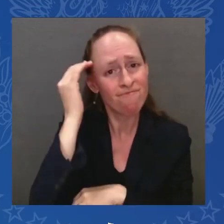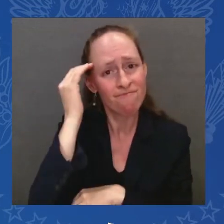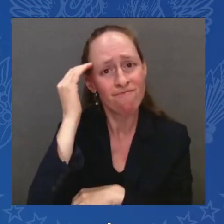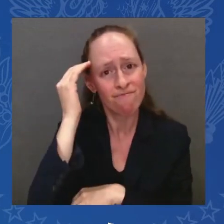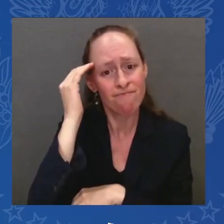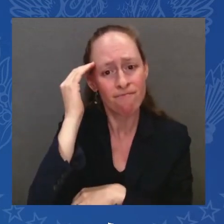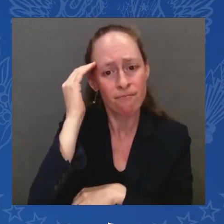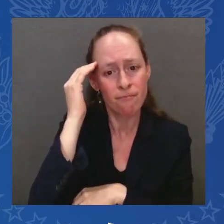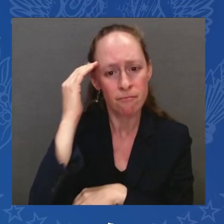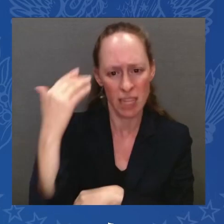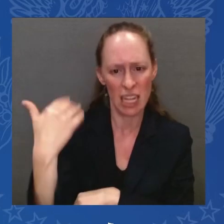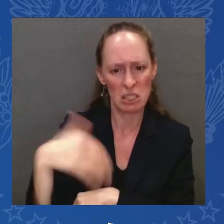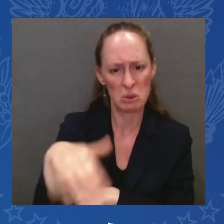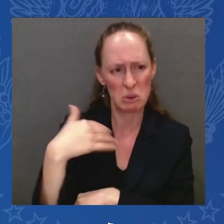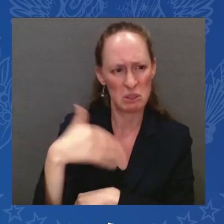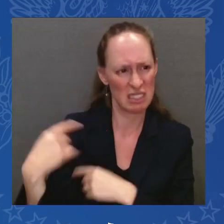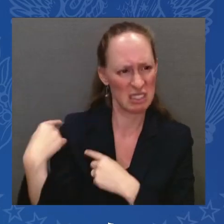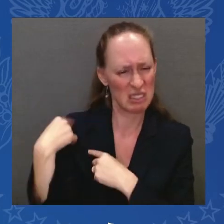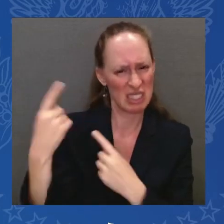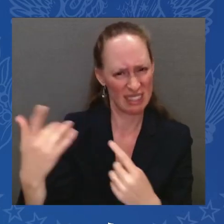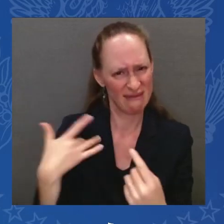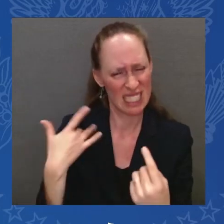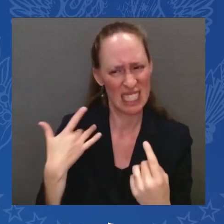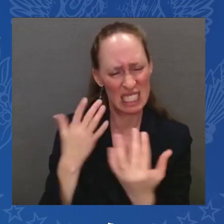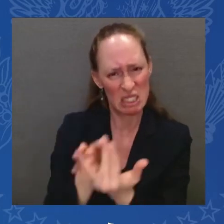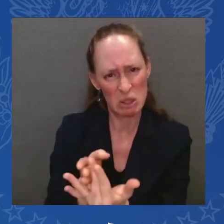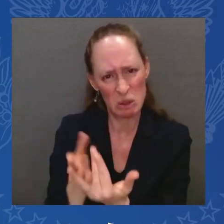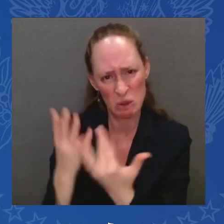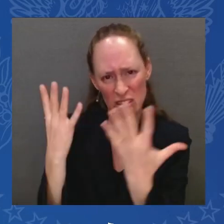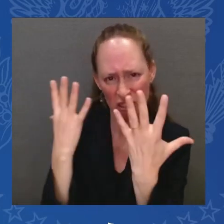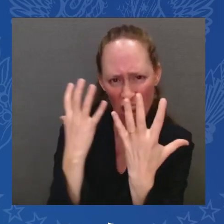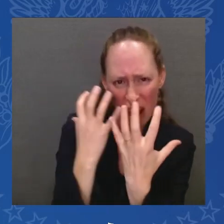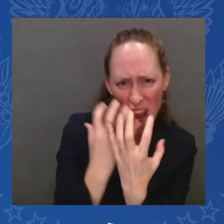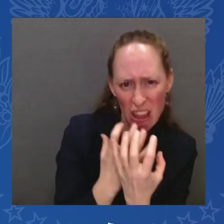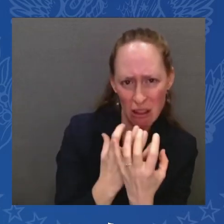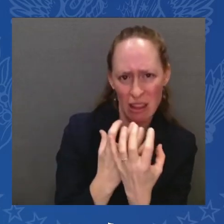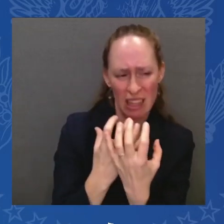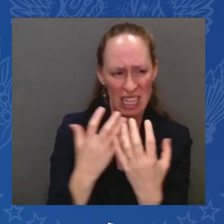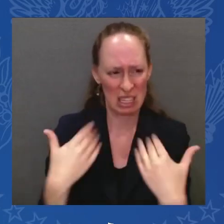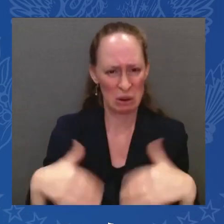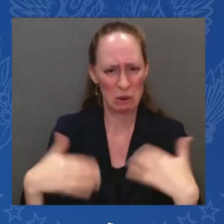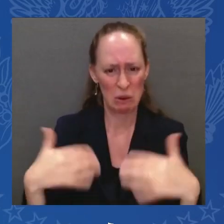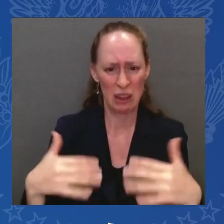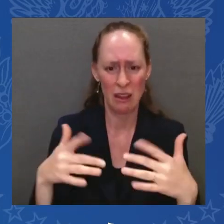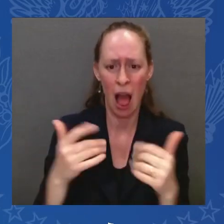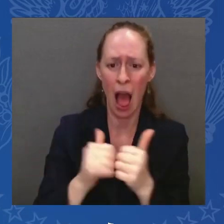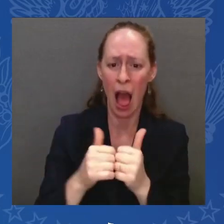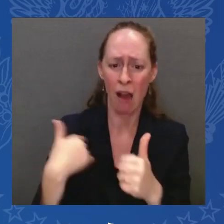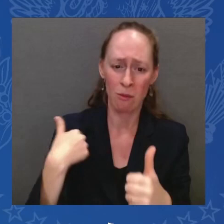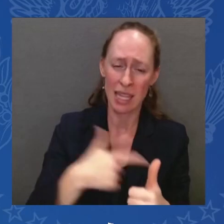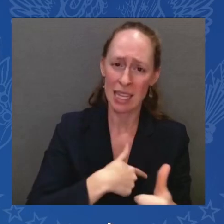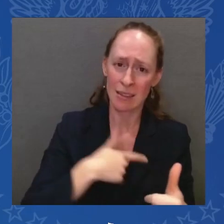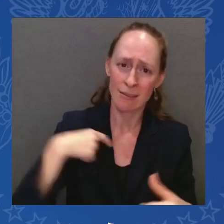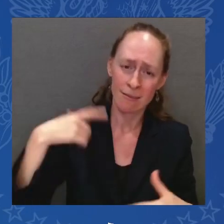A terrorist group like Hamas brought not only terror, but sheer evil,